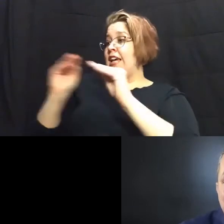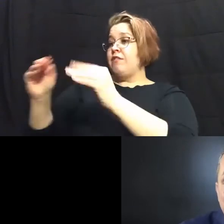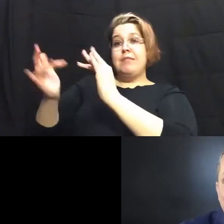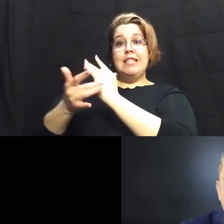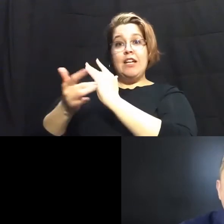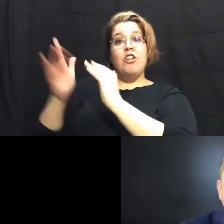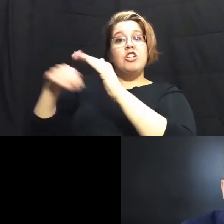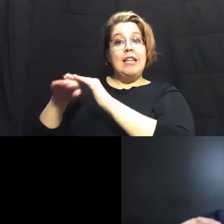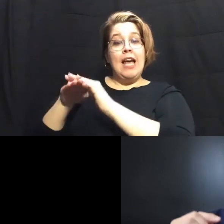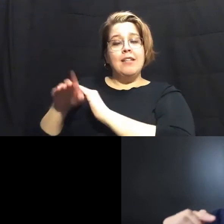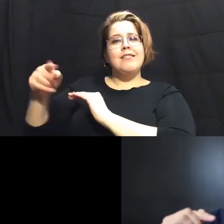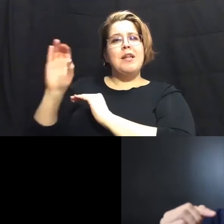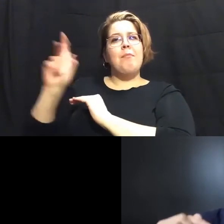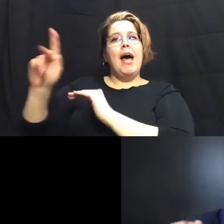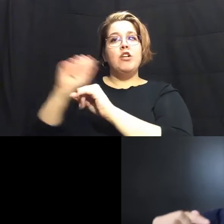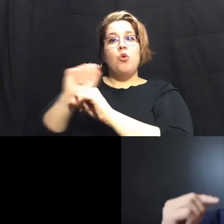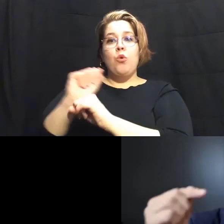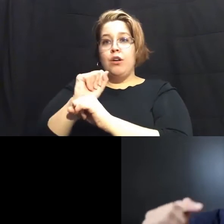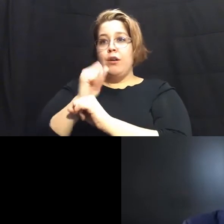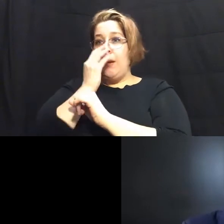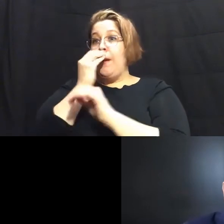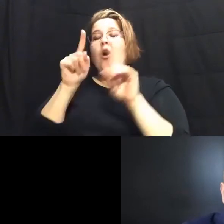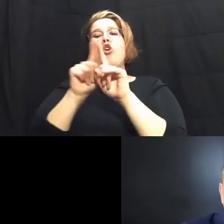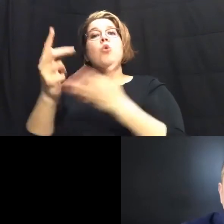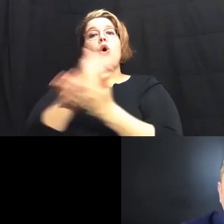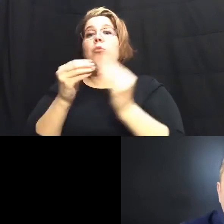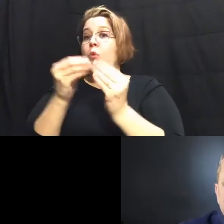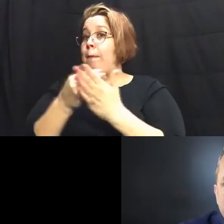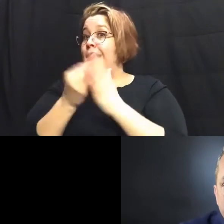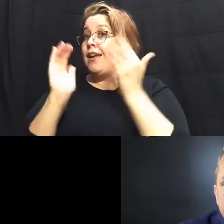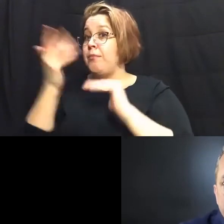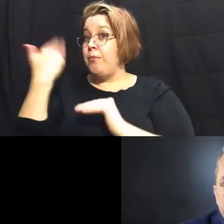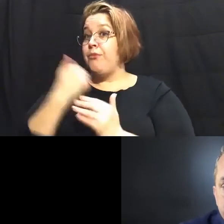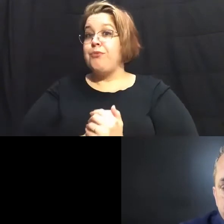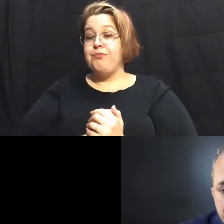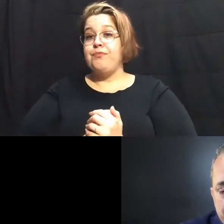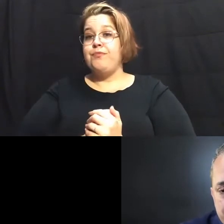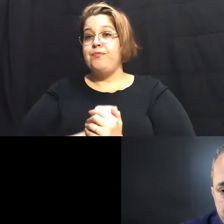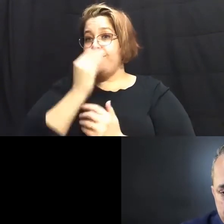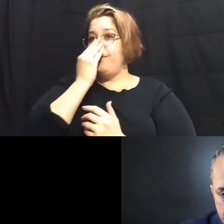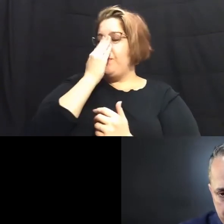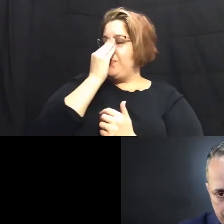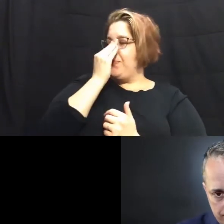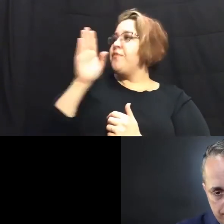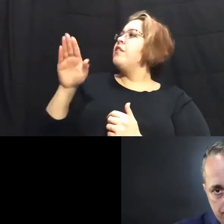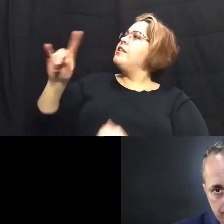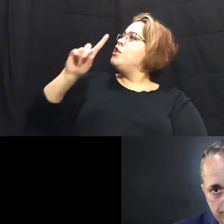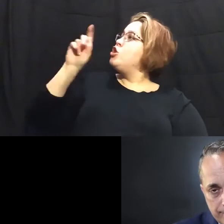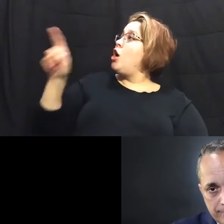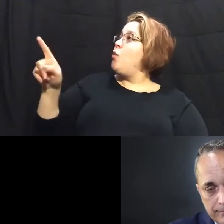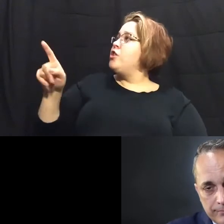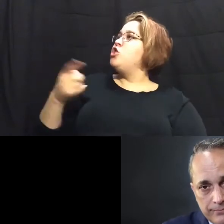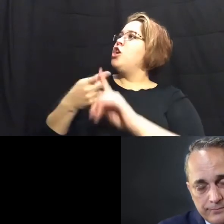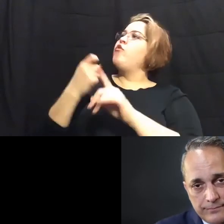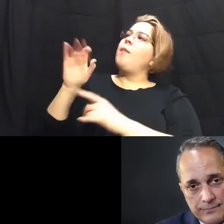to get them back to work plus time more money than what they did before okay this is a question that's coming from